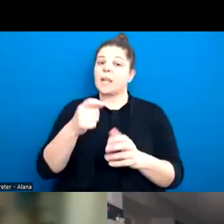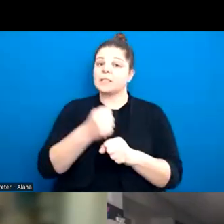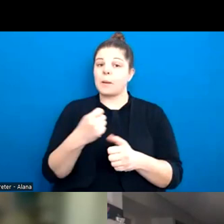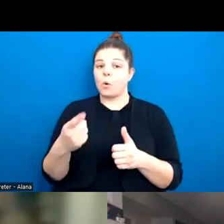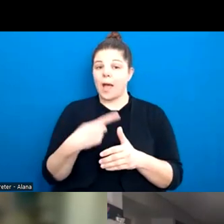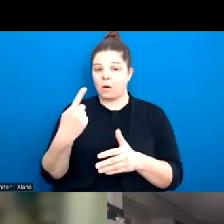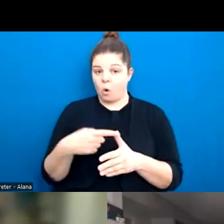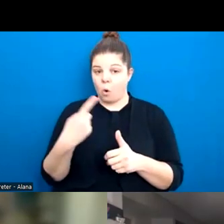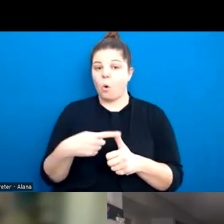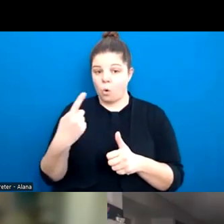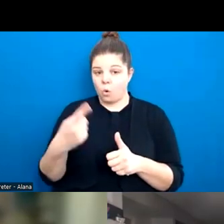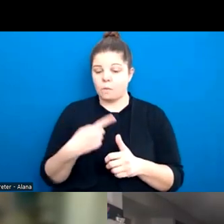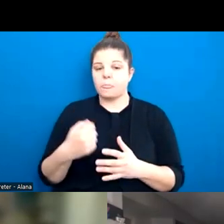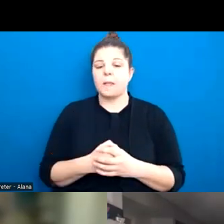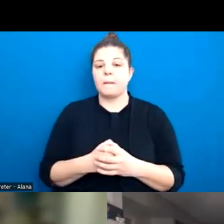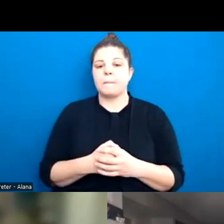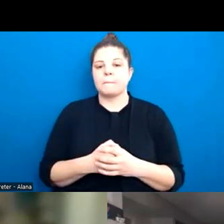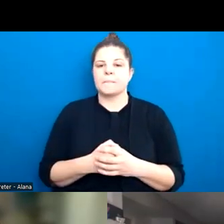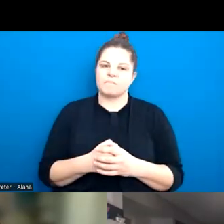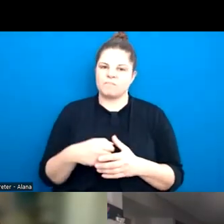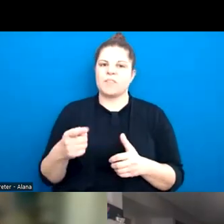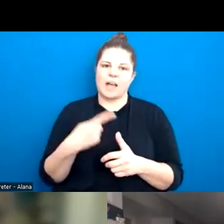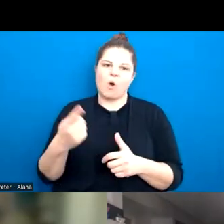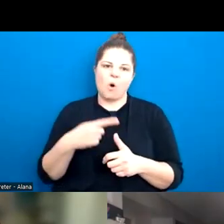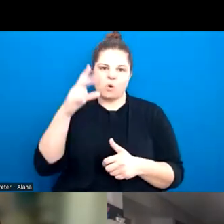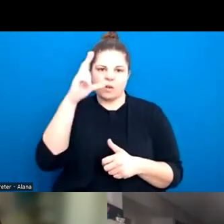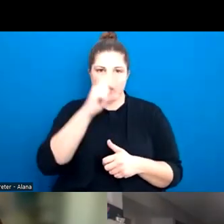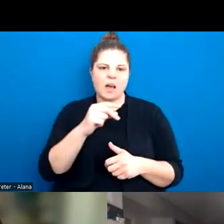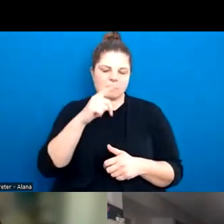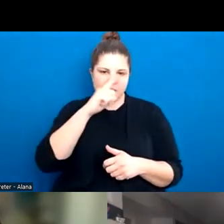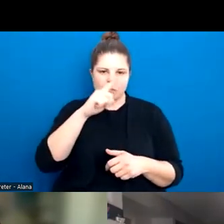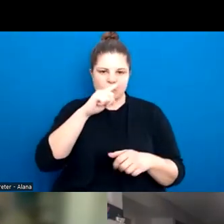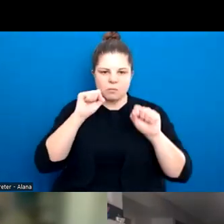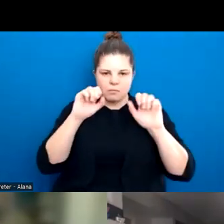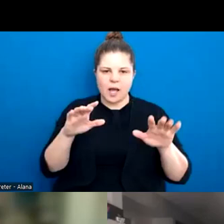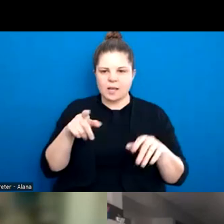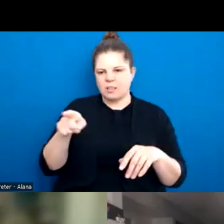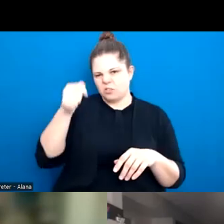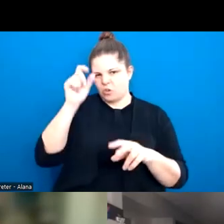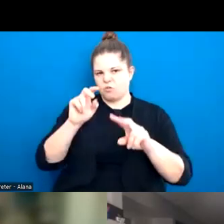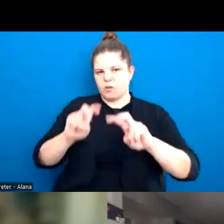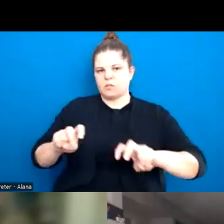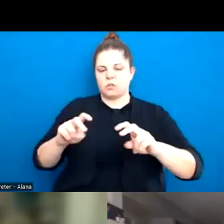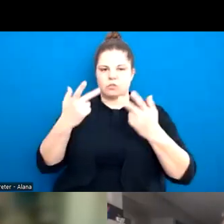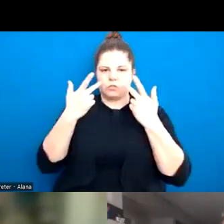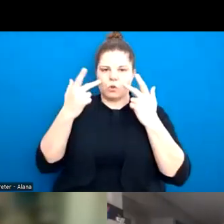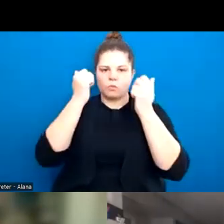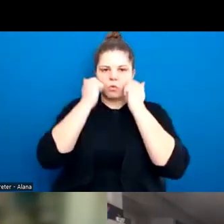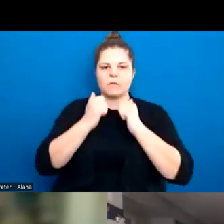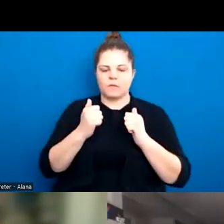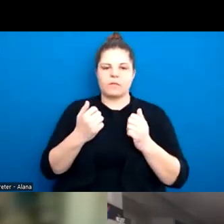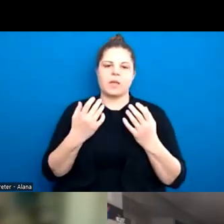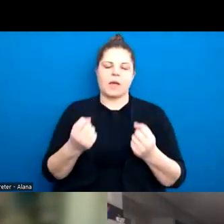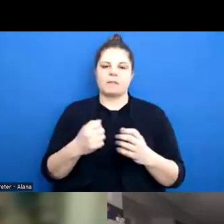So, you know, because alcohol is such a thing in teenage parties, as you know, as your research showed. So what, what does that mean